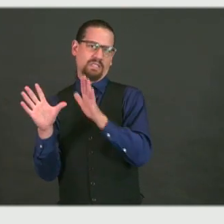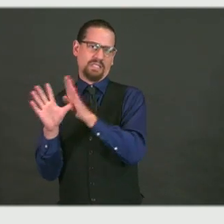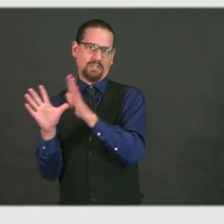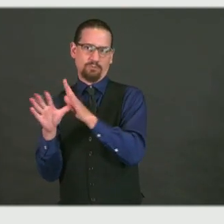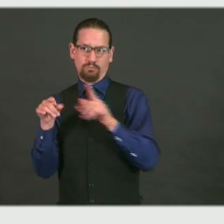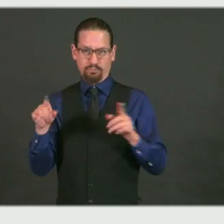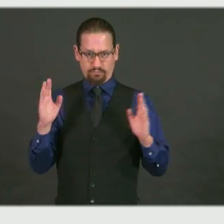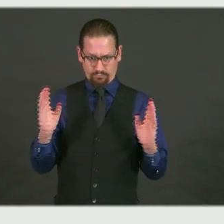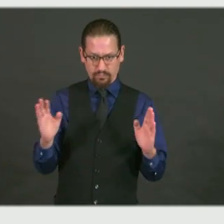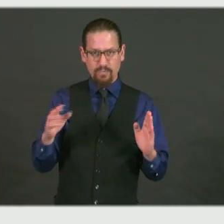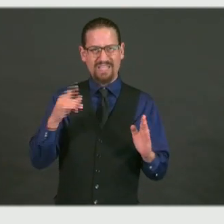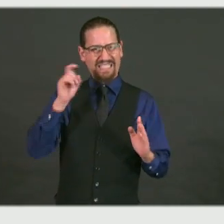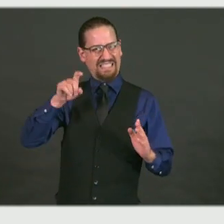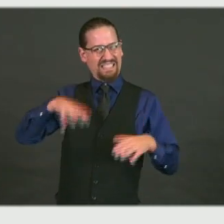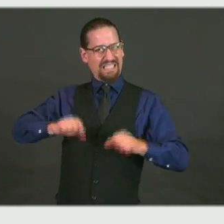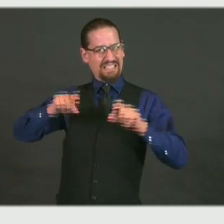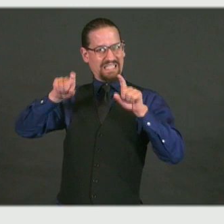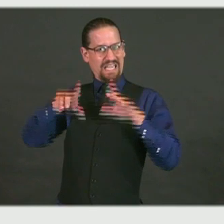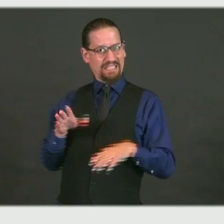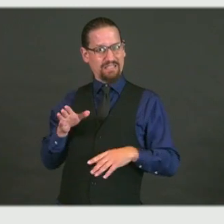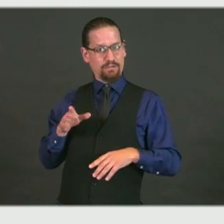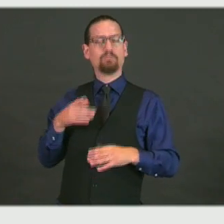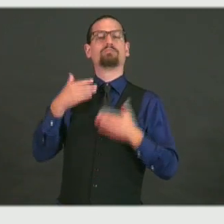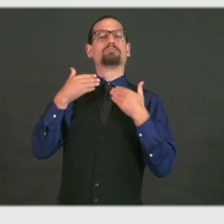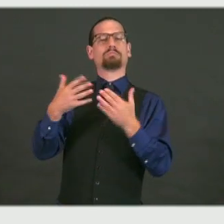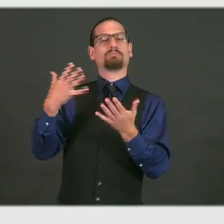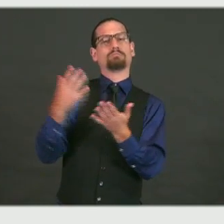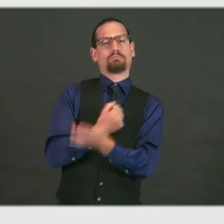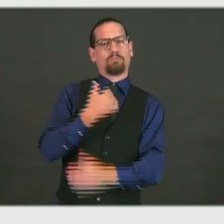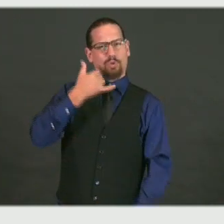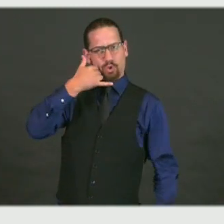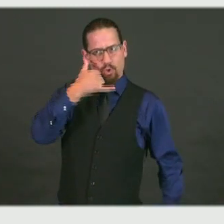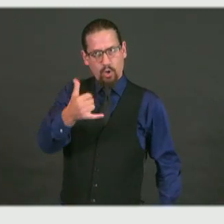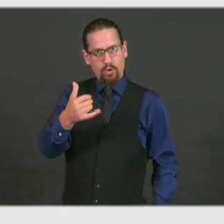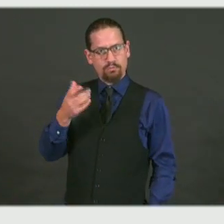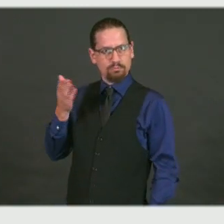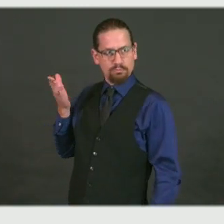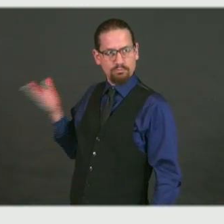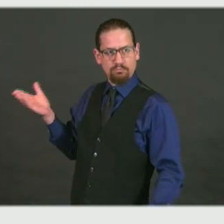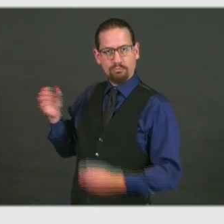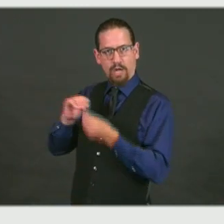number and go through the separate K-12 testing system.